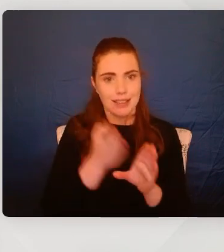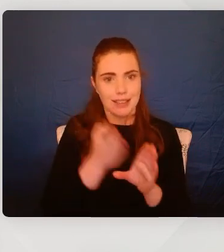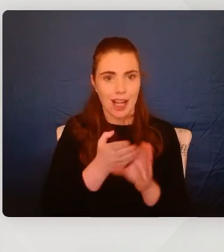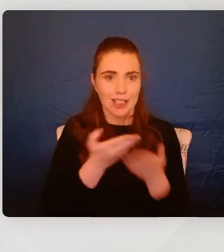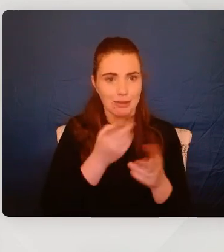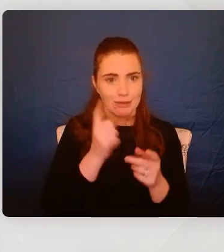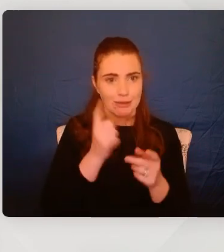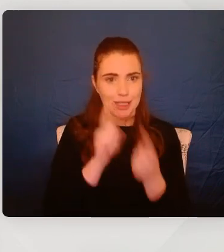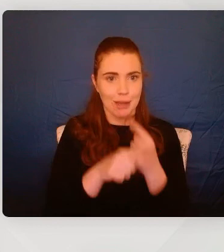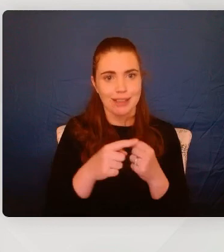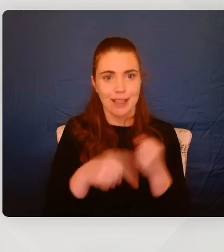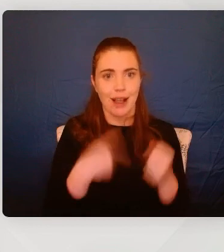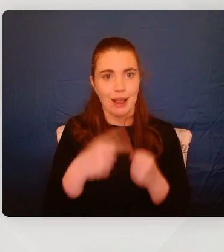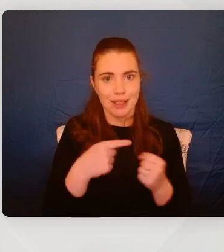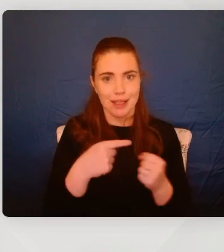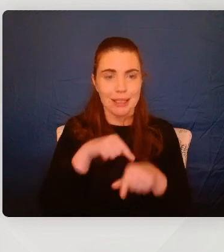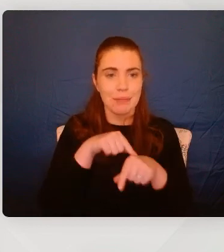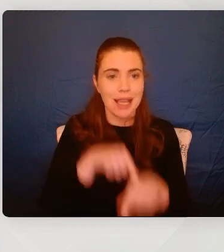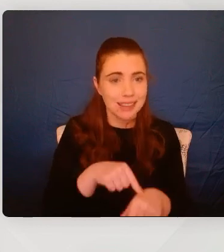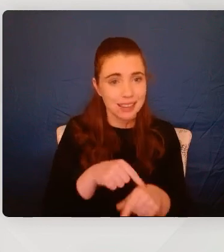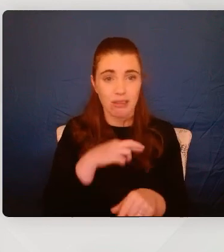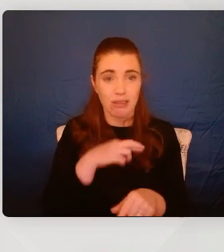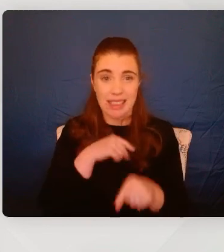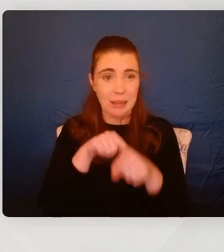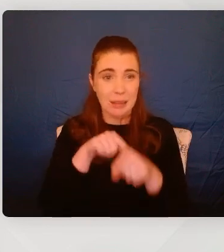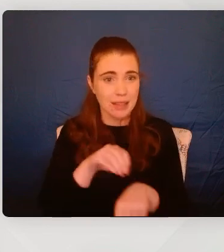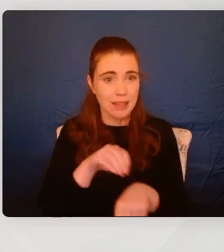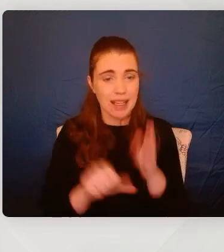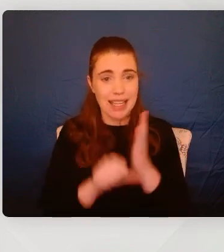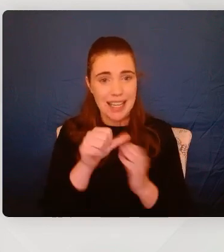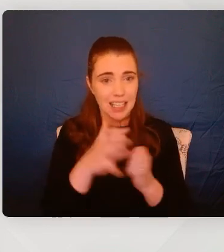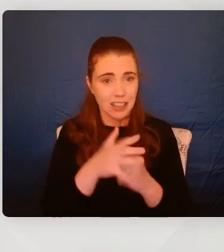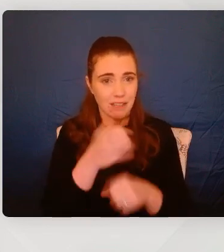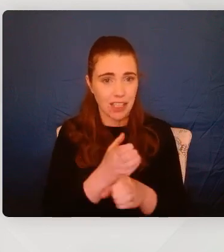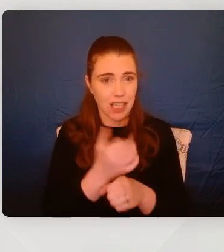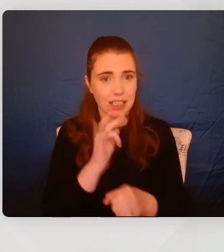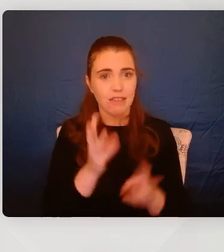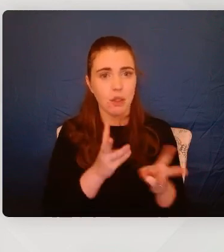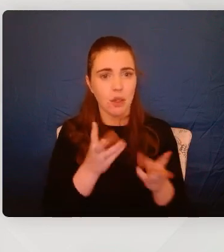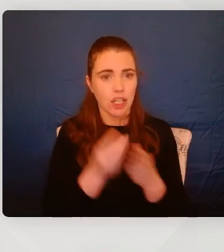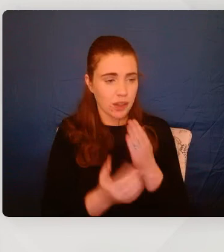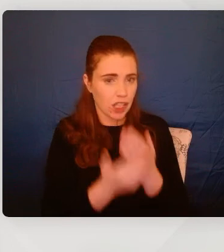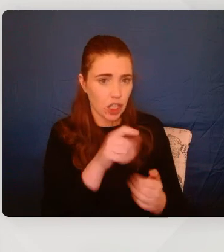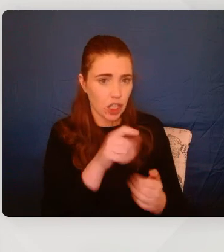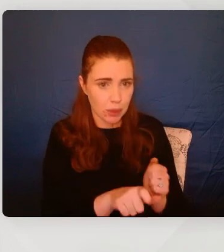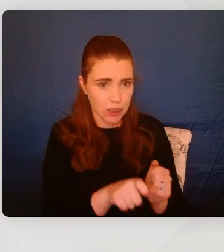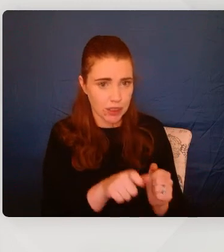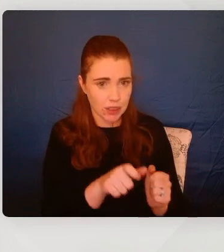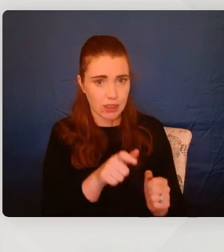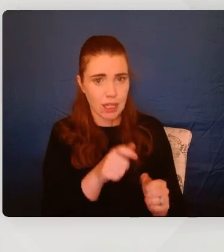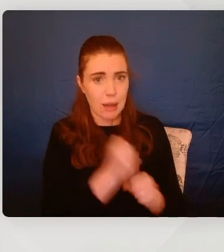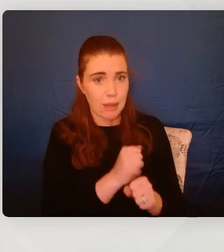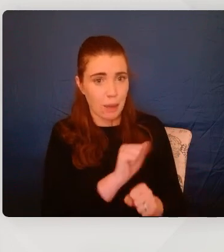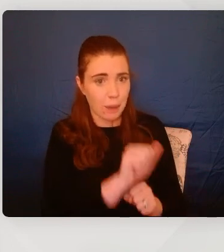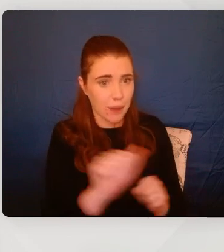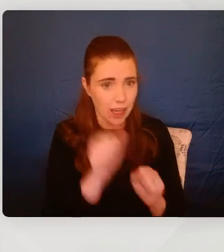of the child and also about the if you were to work with a young person specifically with them around their experiences of trauma